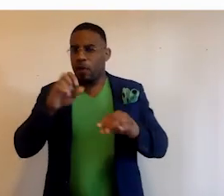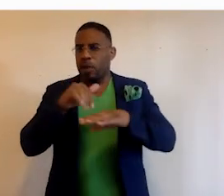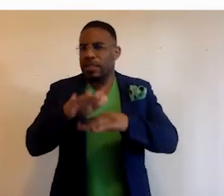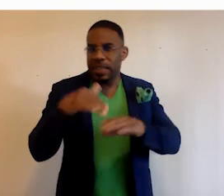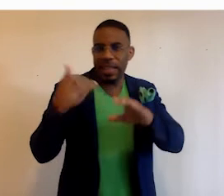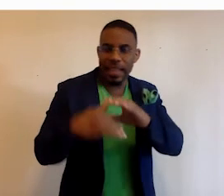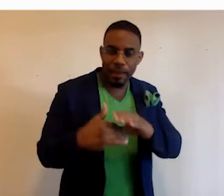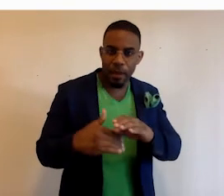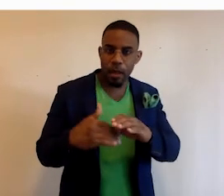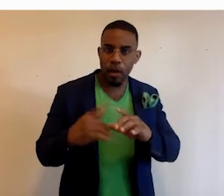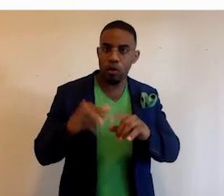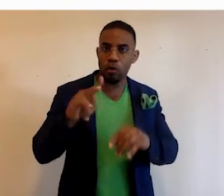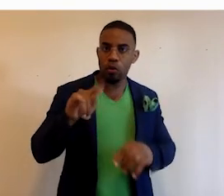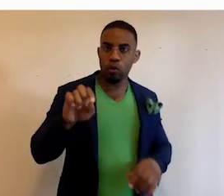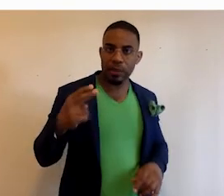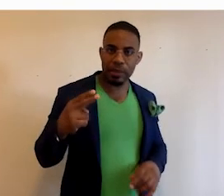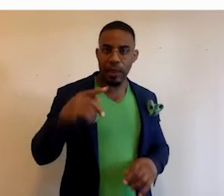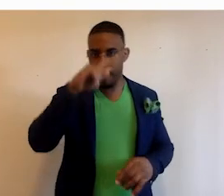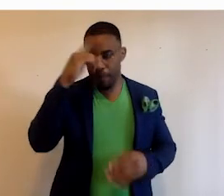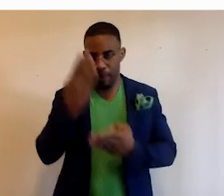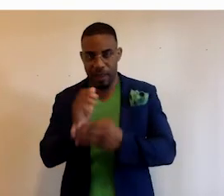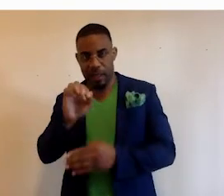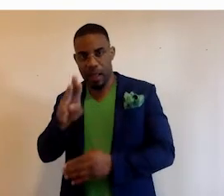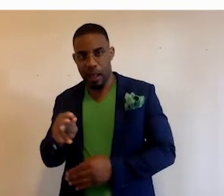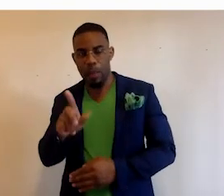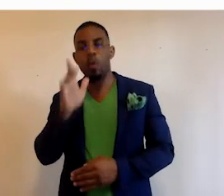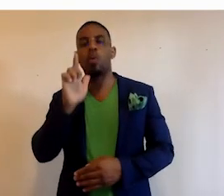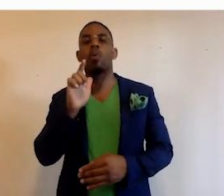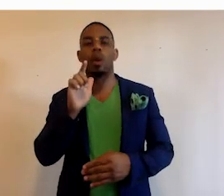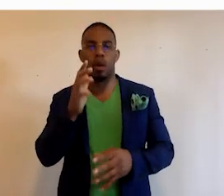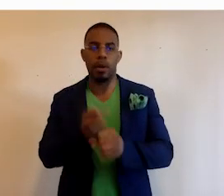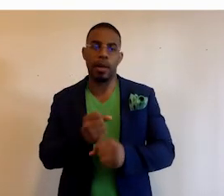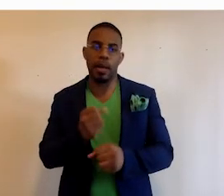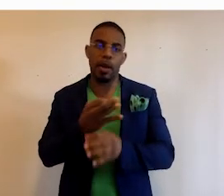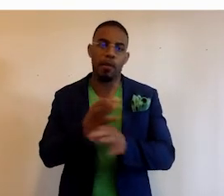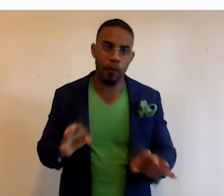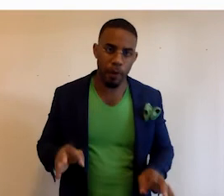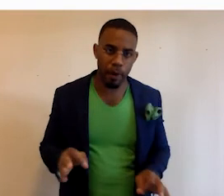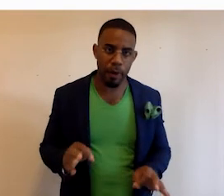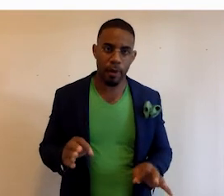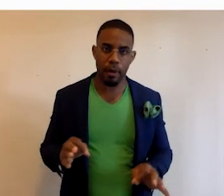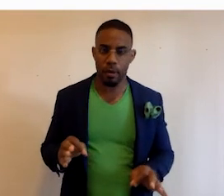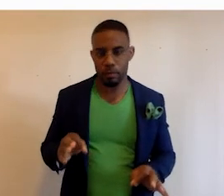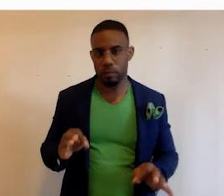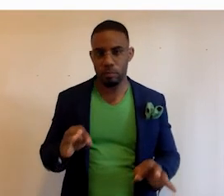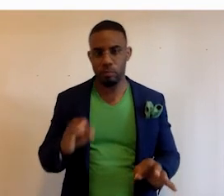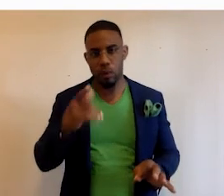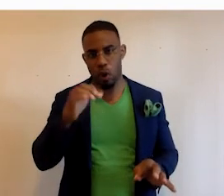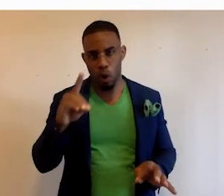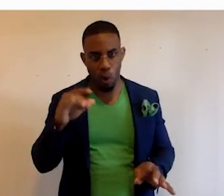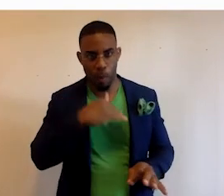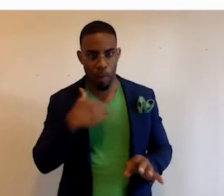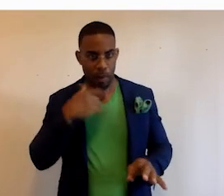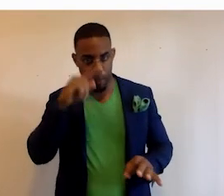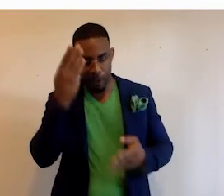an email to juneteenth at blackfacts.com, you will end up getting a free gold-level membership of Black